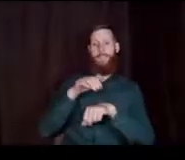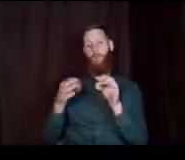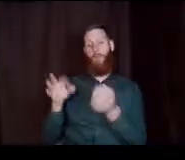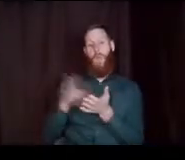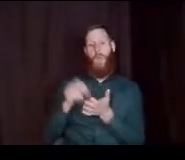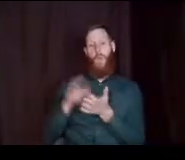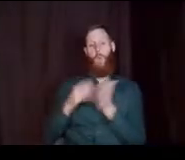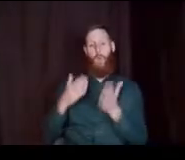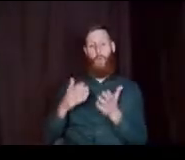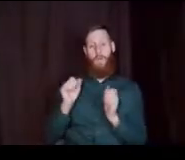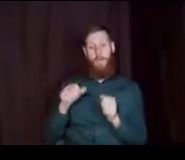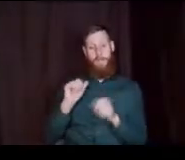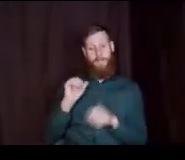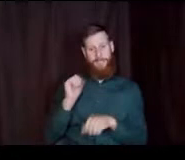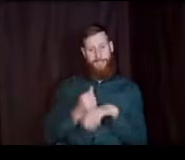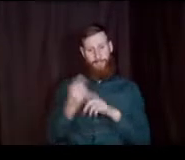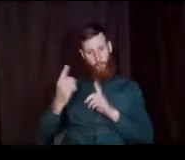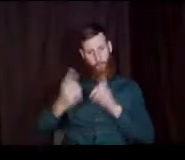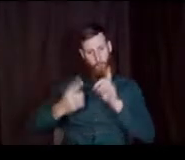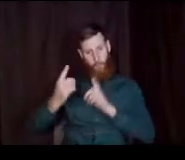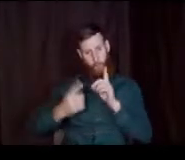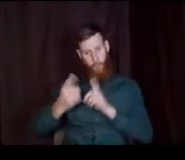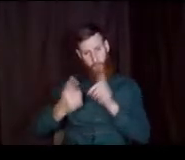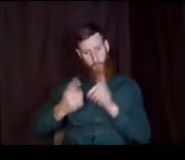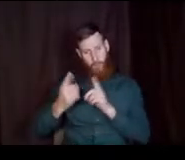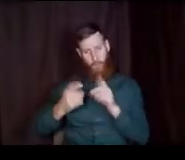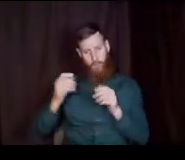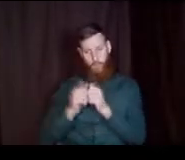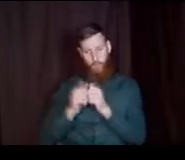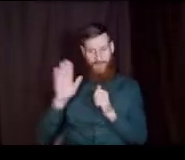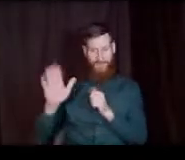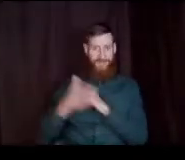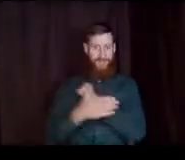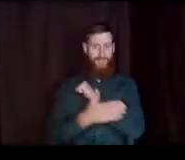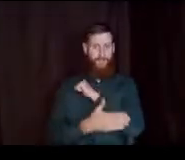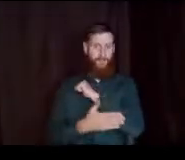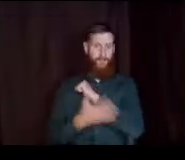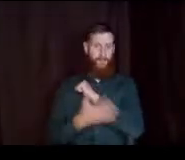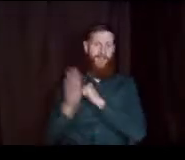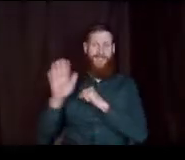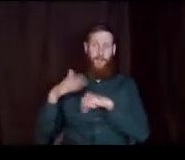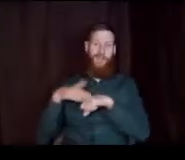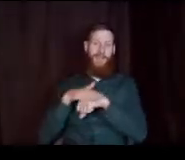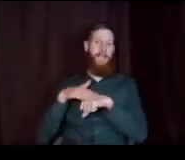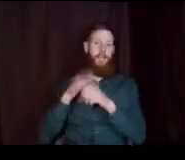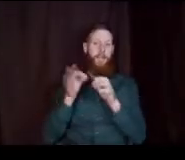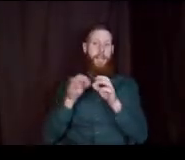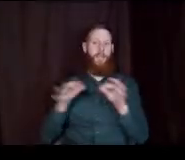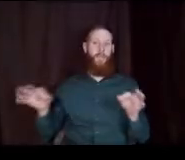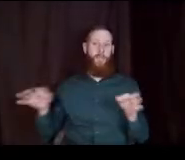to set up a one on one appointment in their home language to get their FAFSA or WAFSA done correctly?